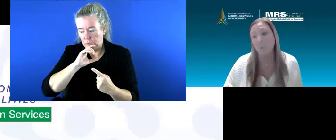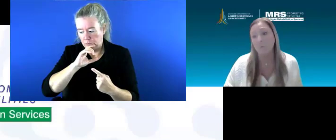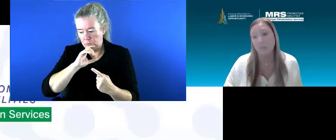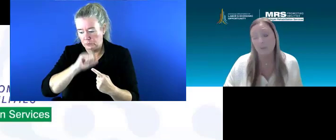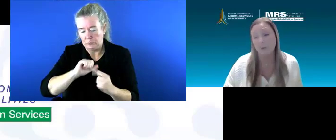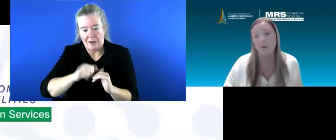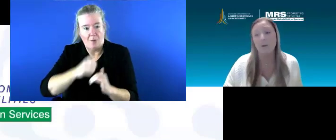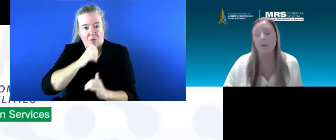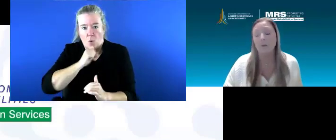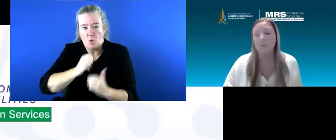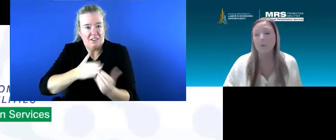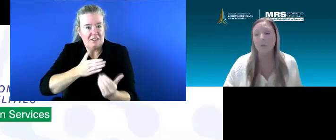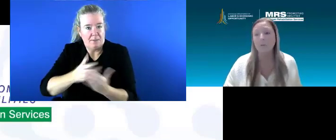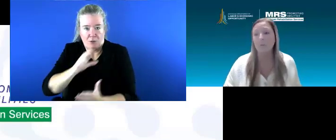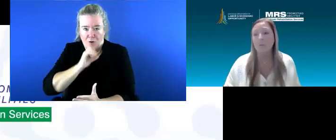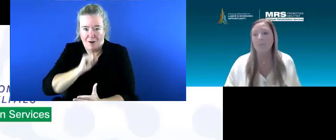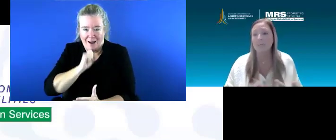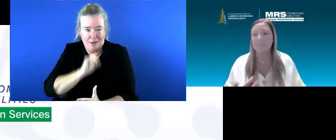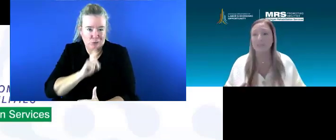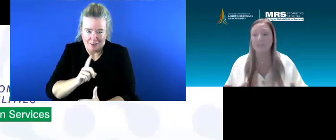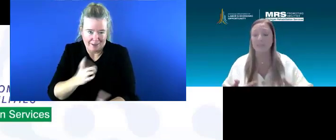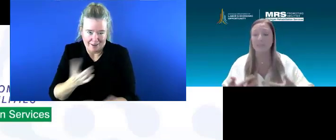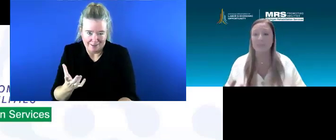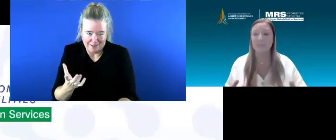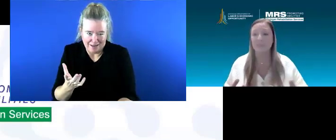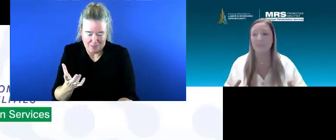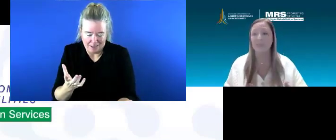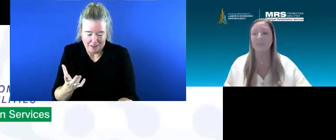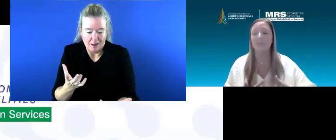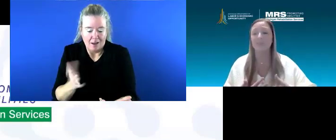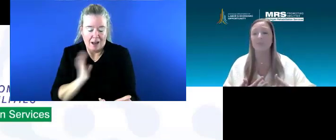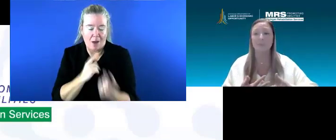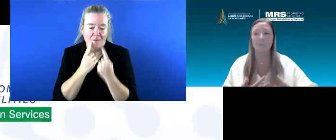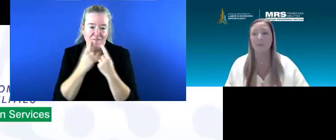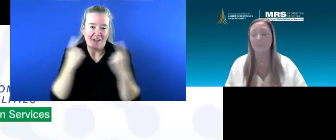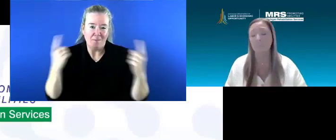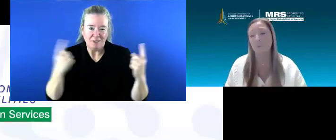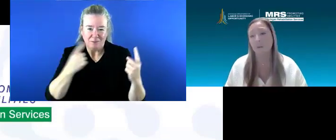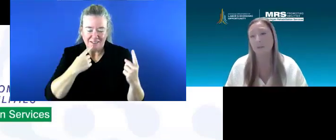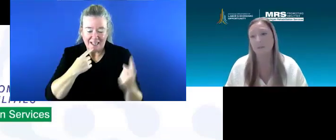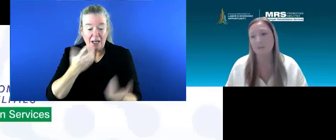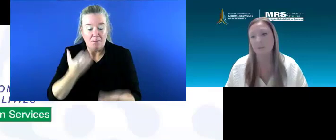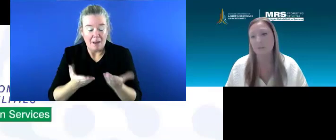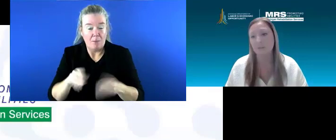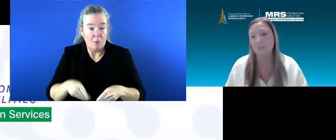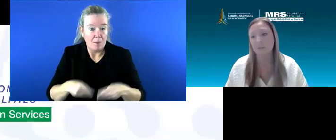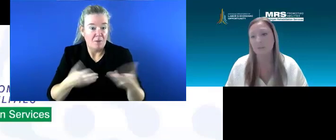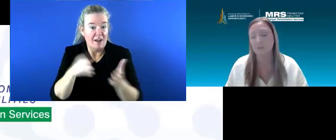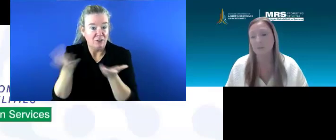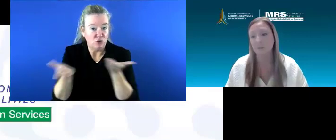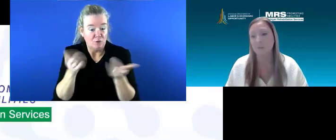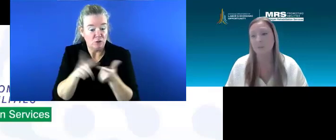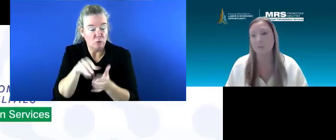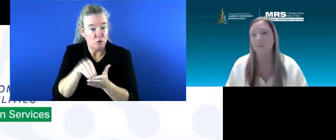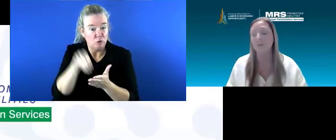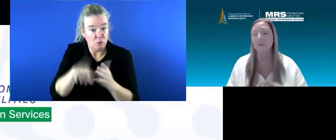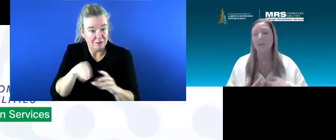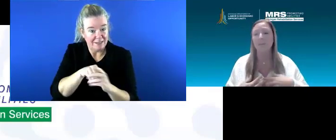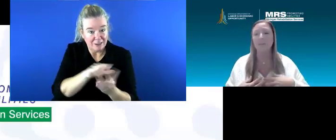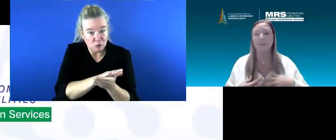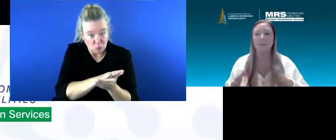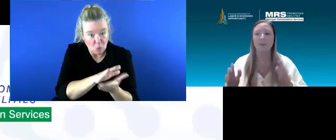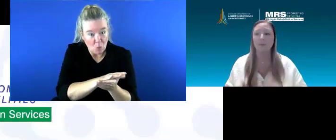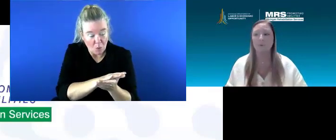however old they are. So like, sometimes our famous thing is, is, you know, we might provide services to students when they're in school.